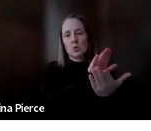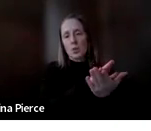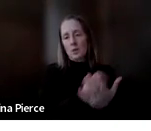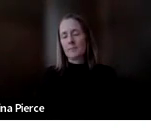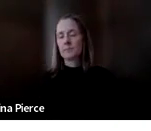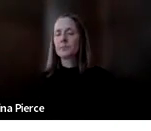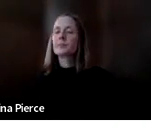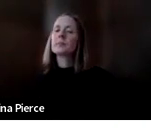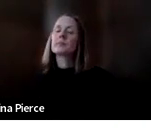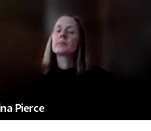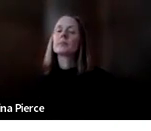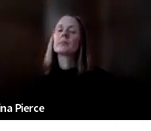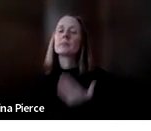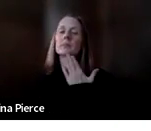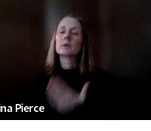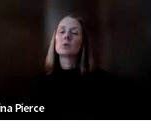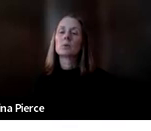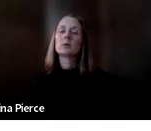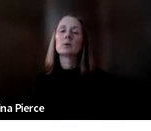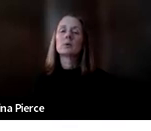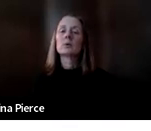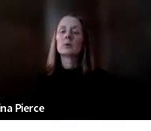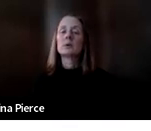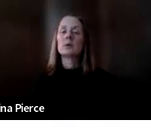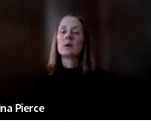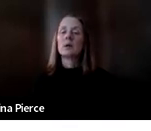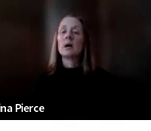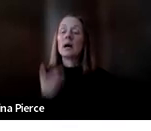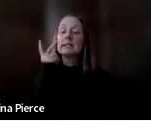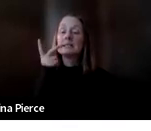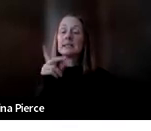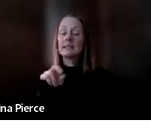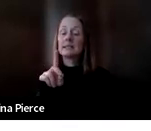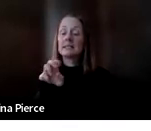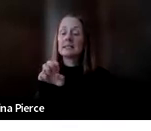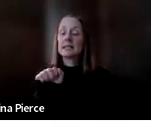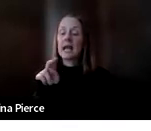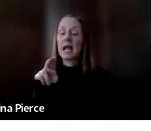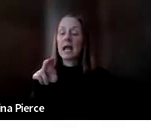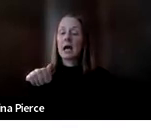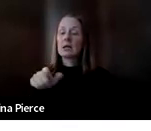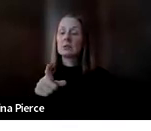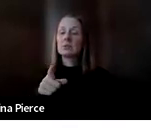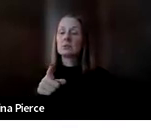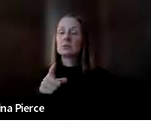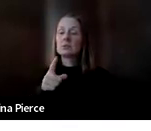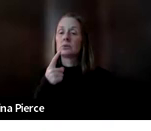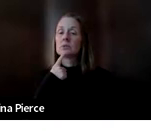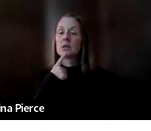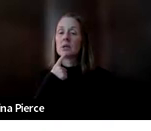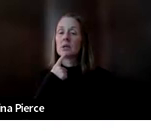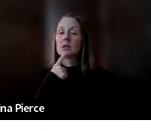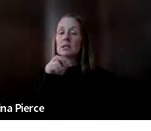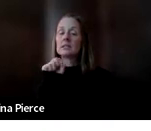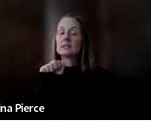Thank you. Yes. I see, Deanna, you said Sarah, that you